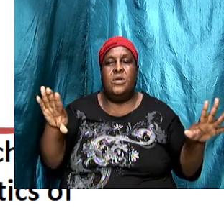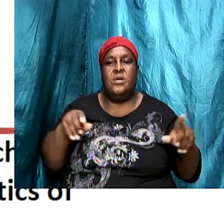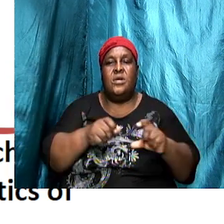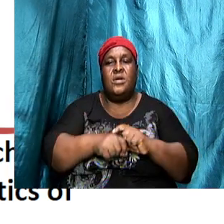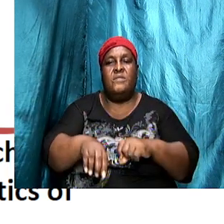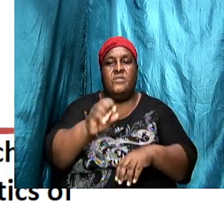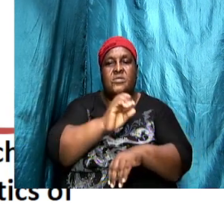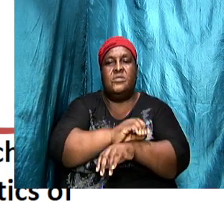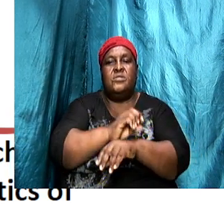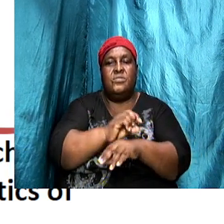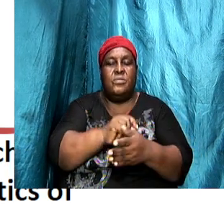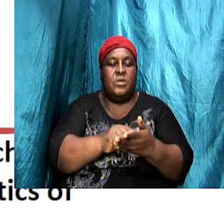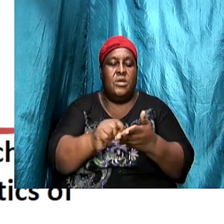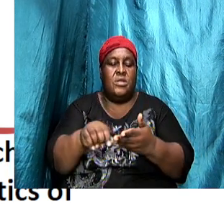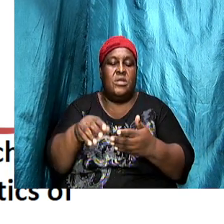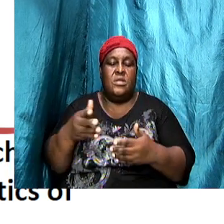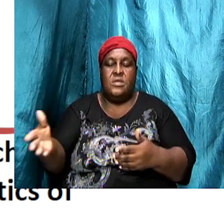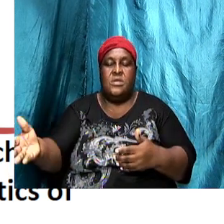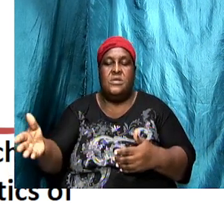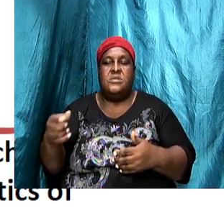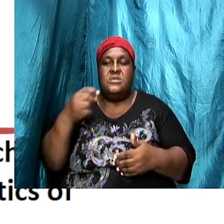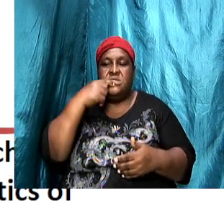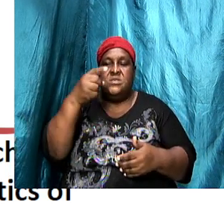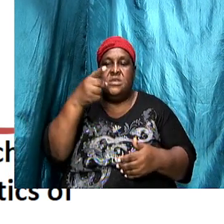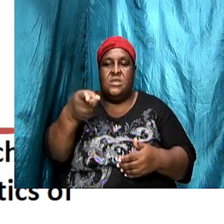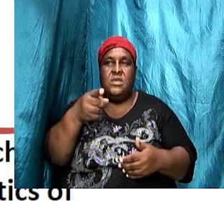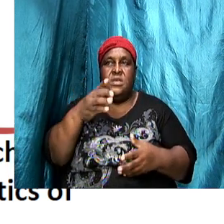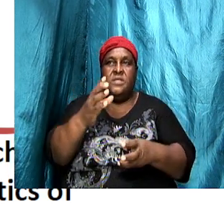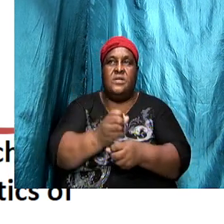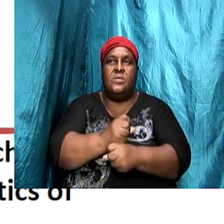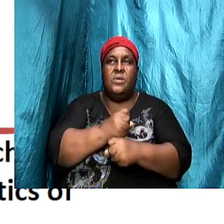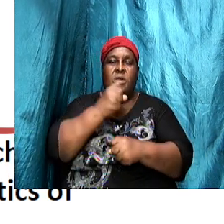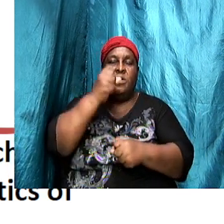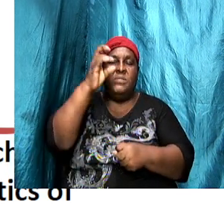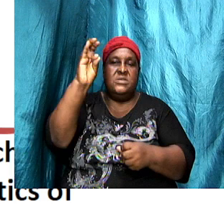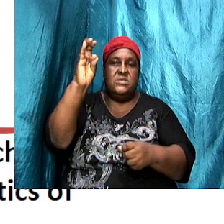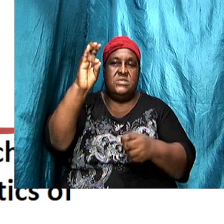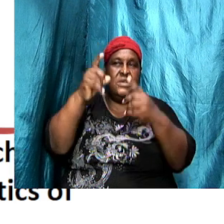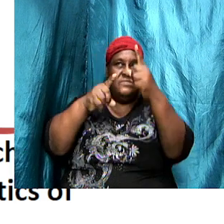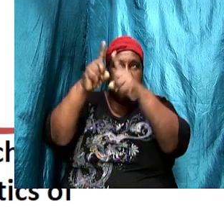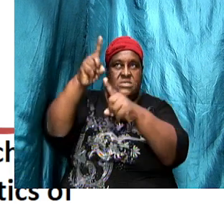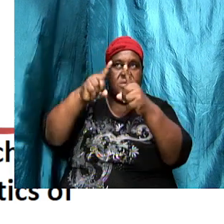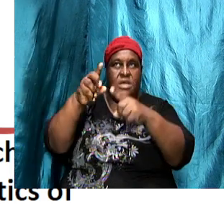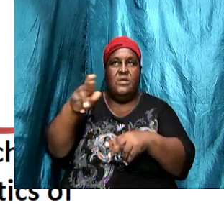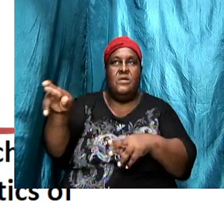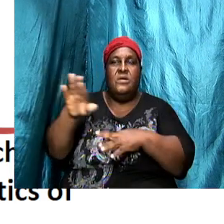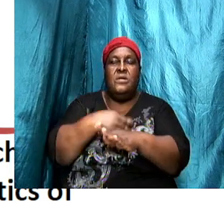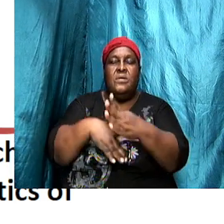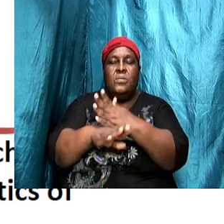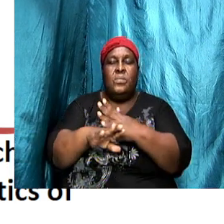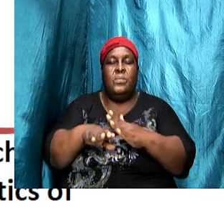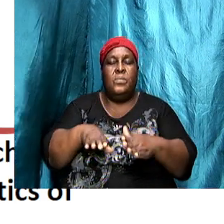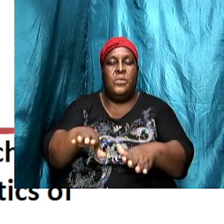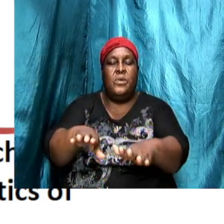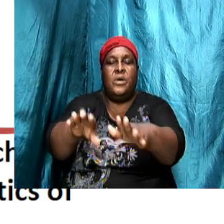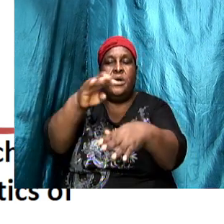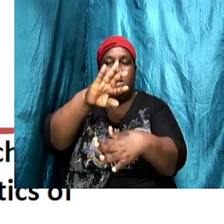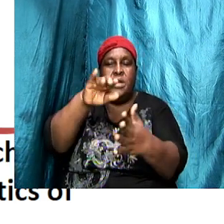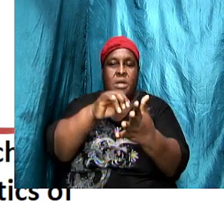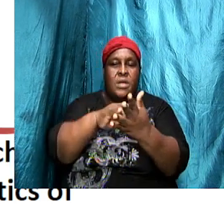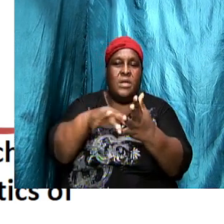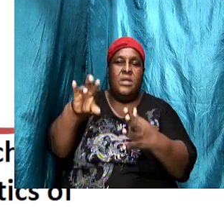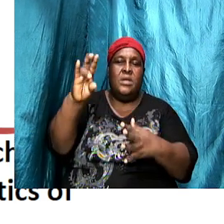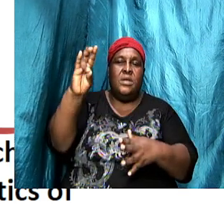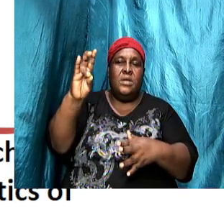Ephesus write, These things saith he that holdeth the seven stars in his right hand who walketh in the midst of the